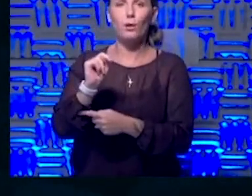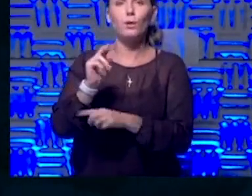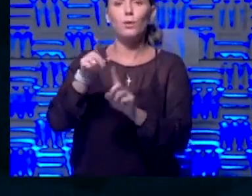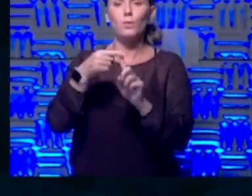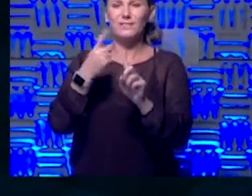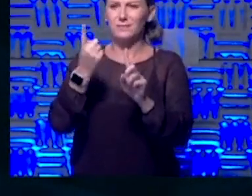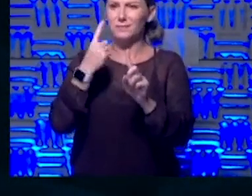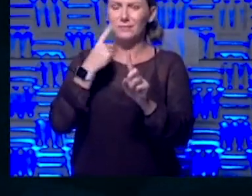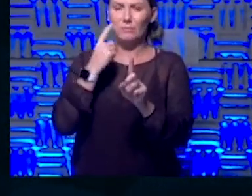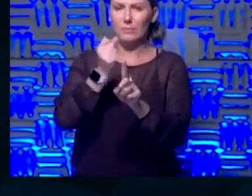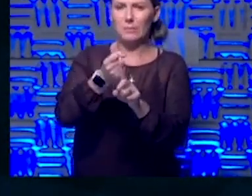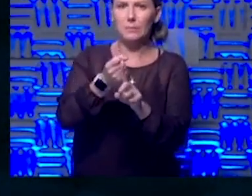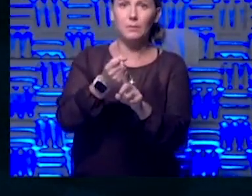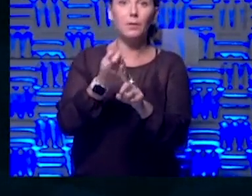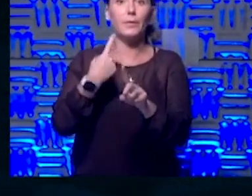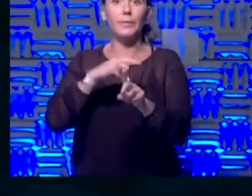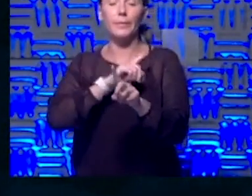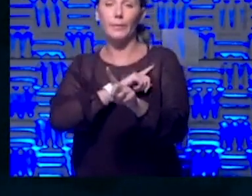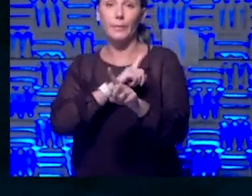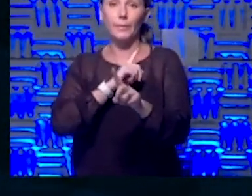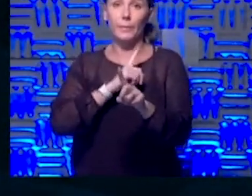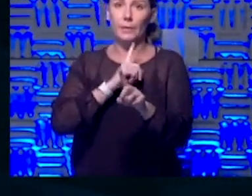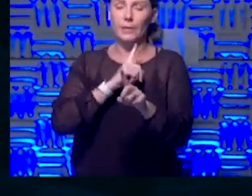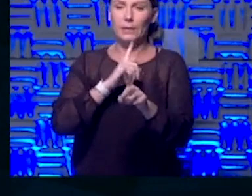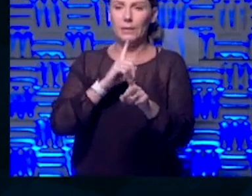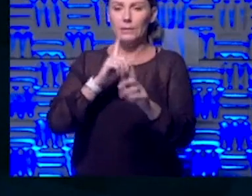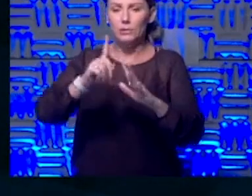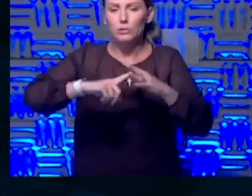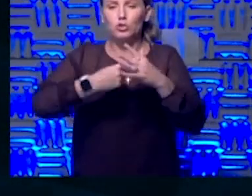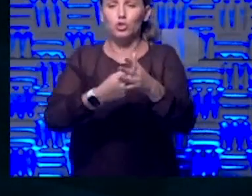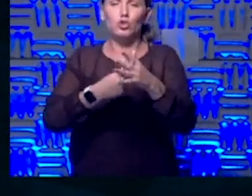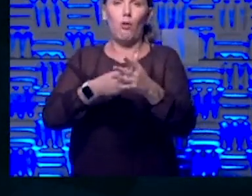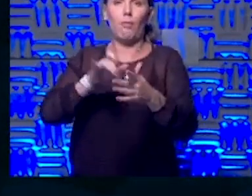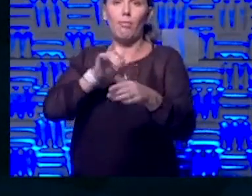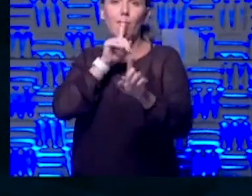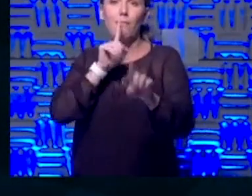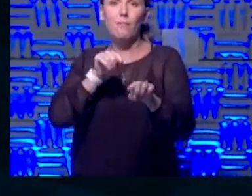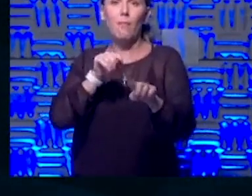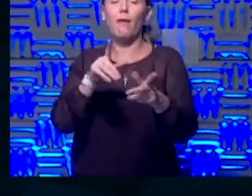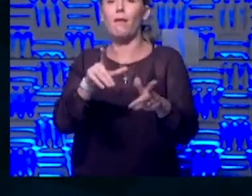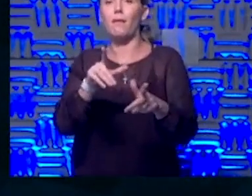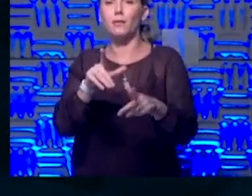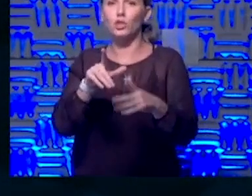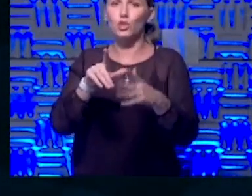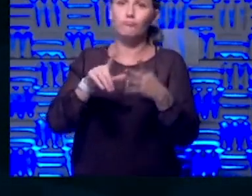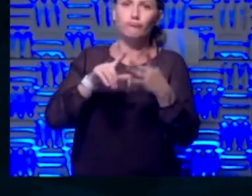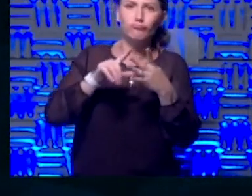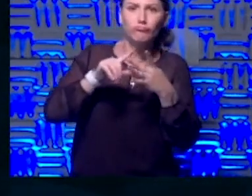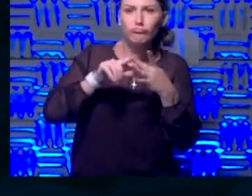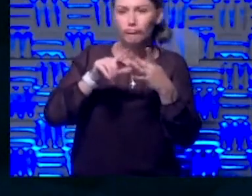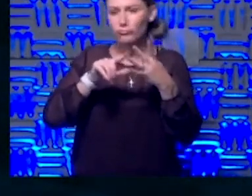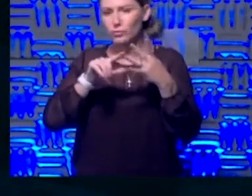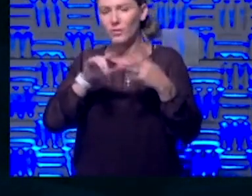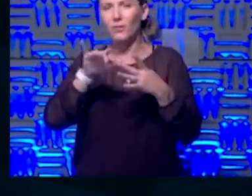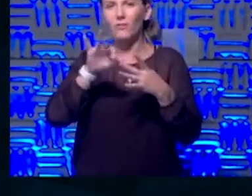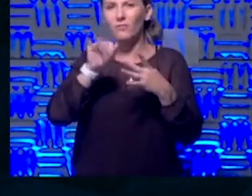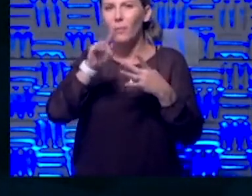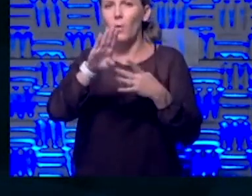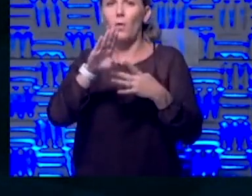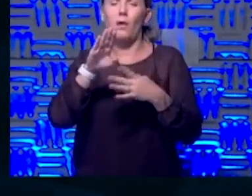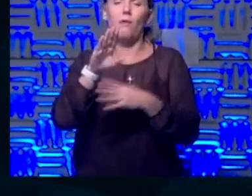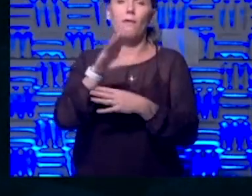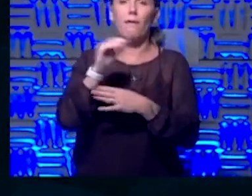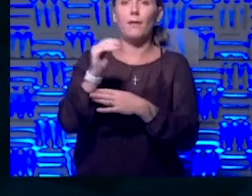was coming and we actually stood up our incident command in late January, early February. And here the leadership team has